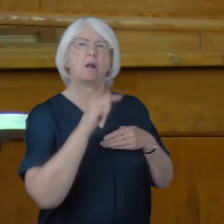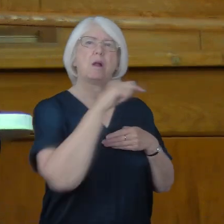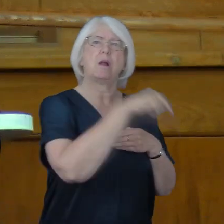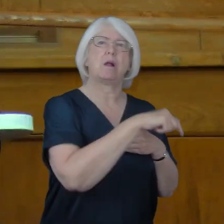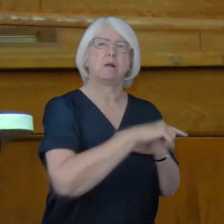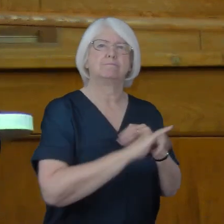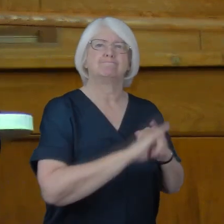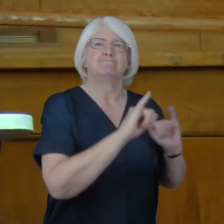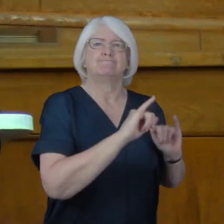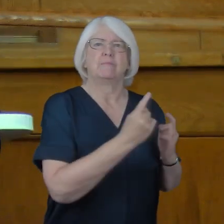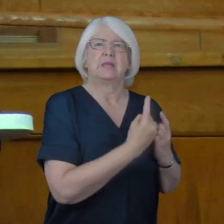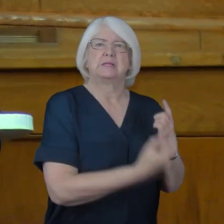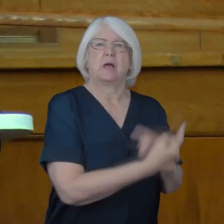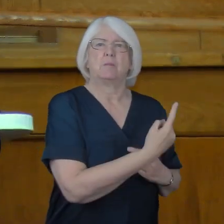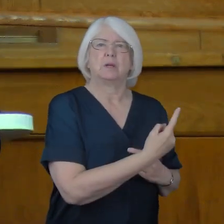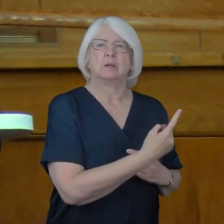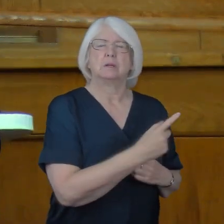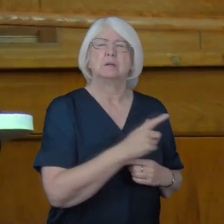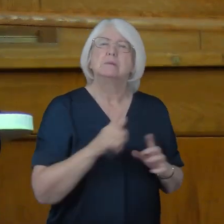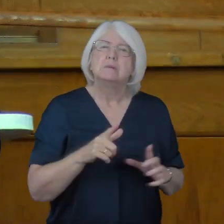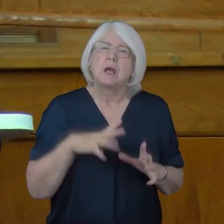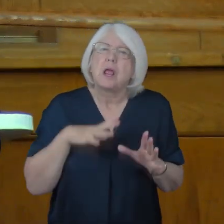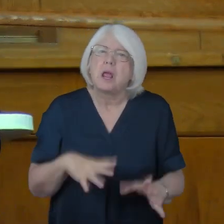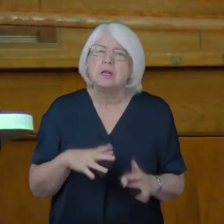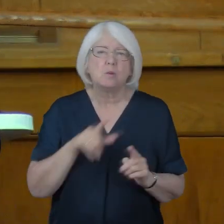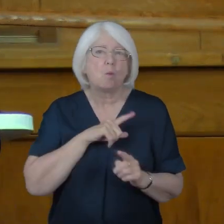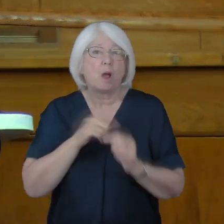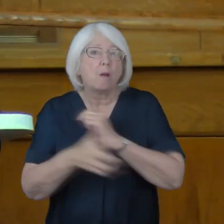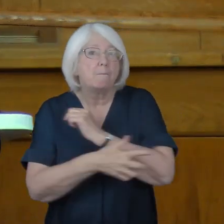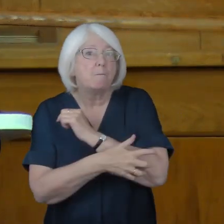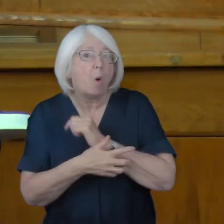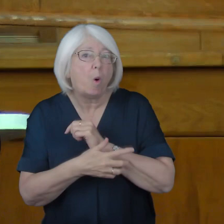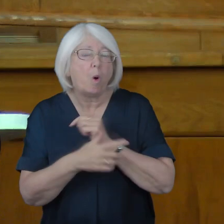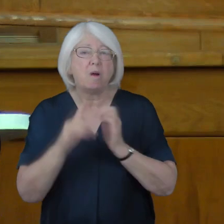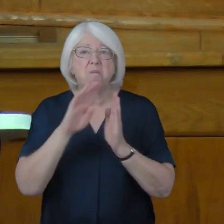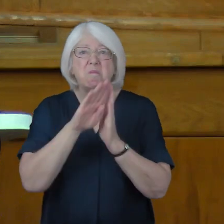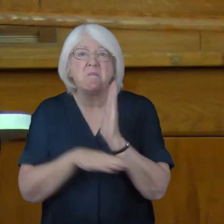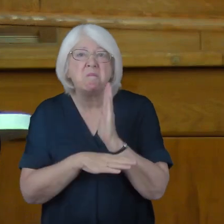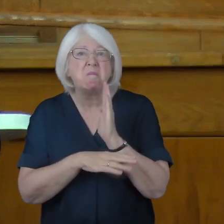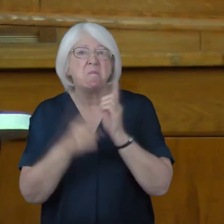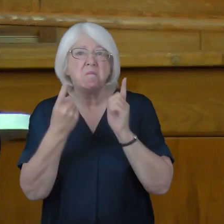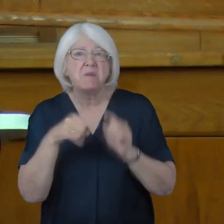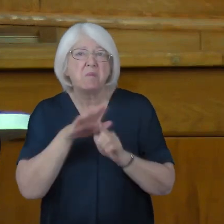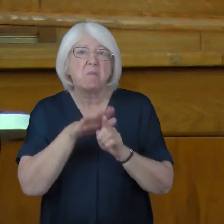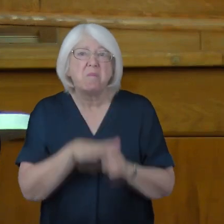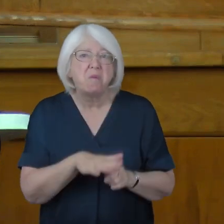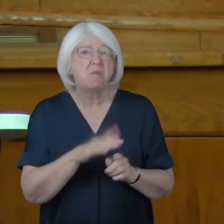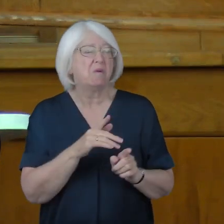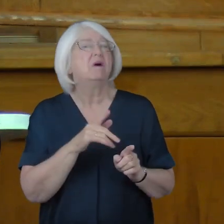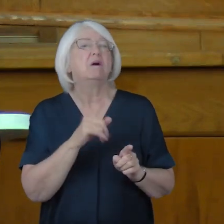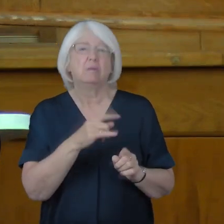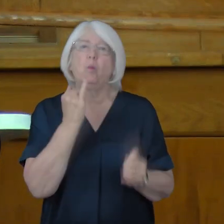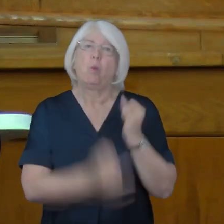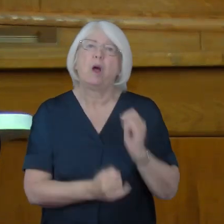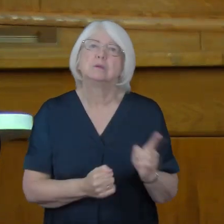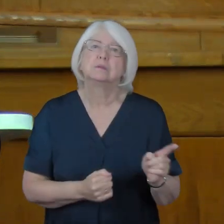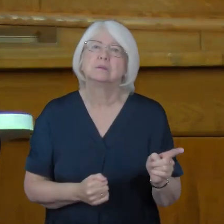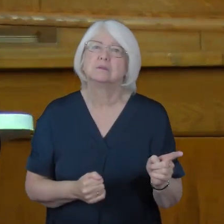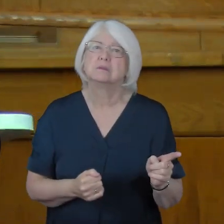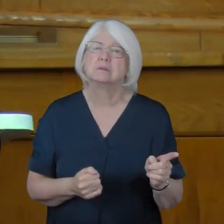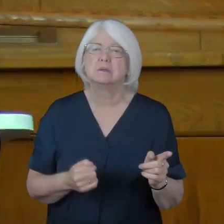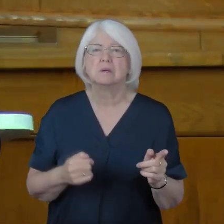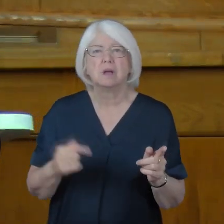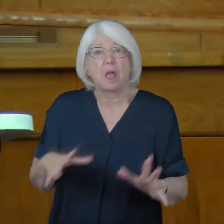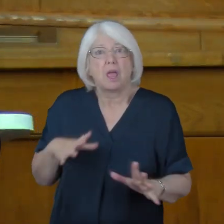I hate it because the poor and disadvantaged have been hit the hardest. I hate